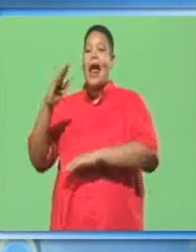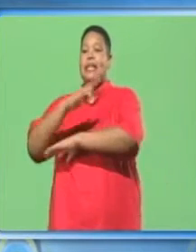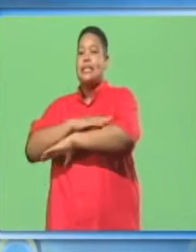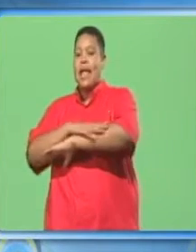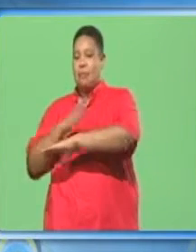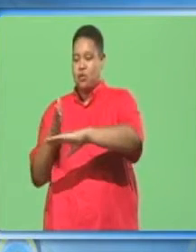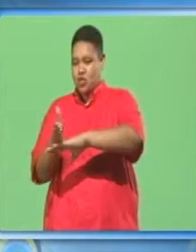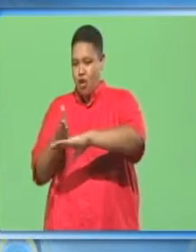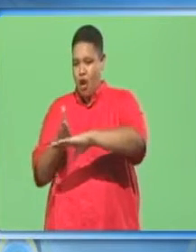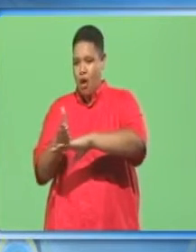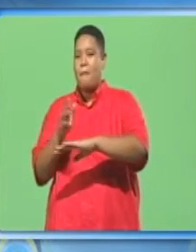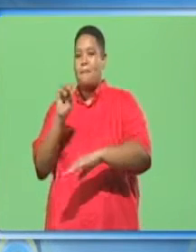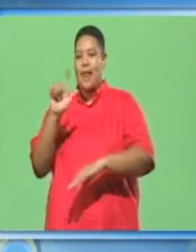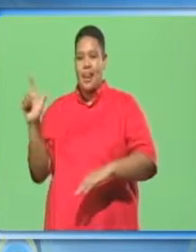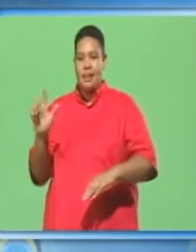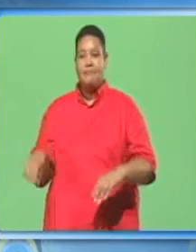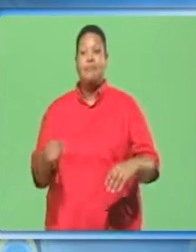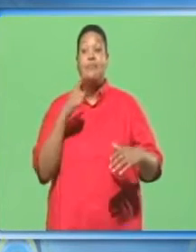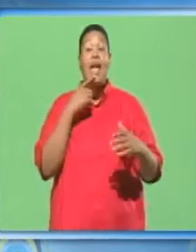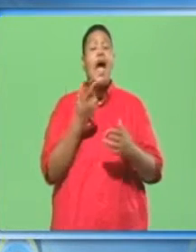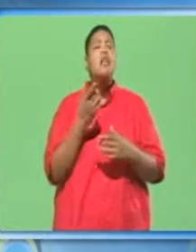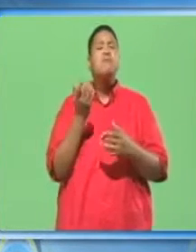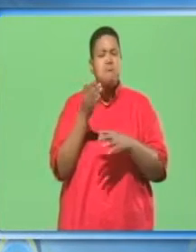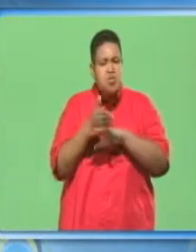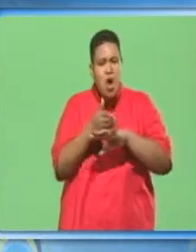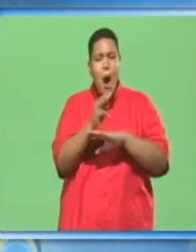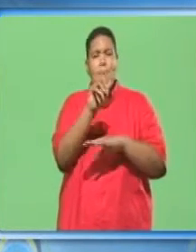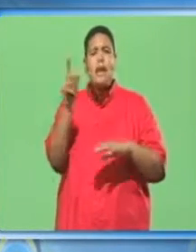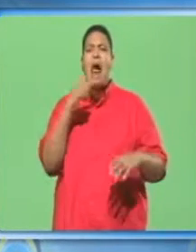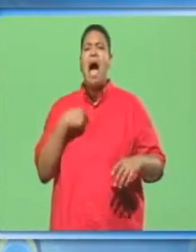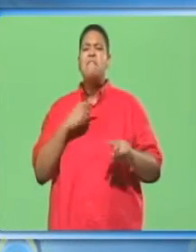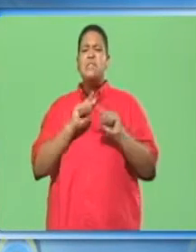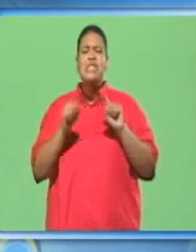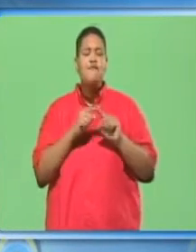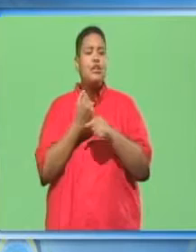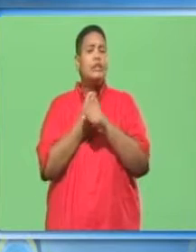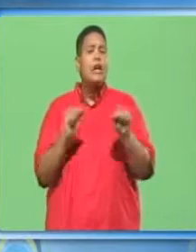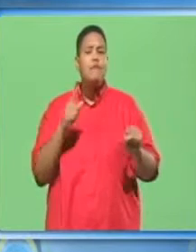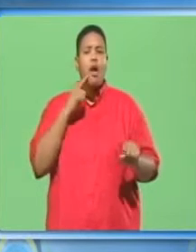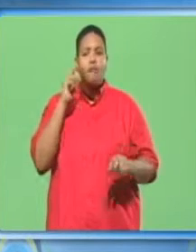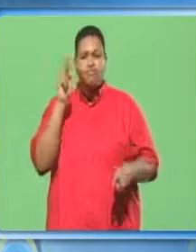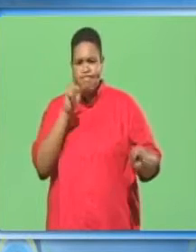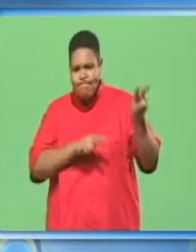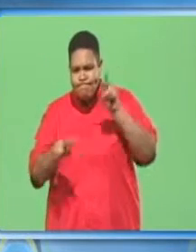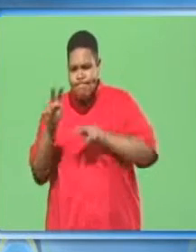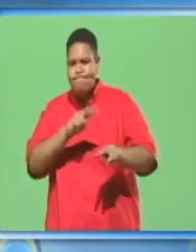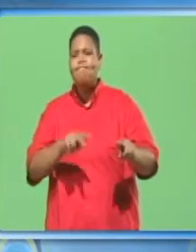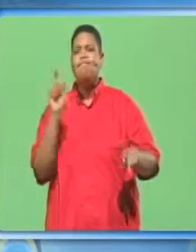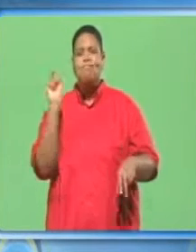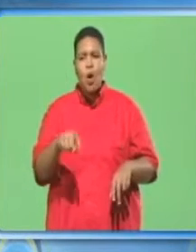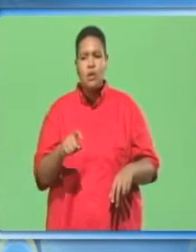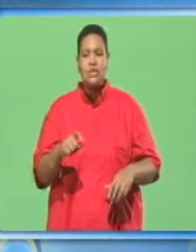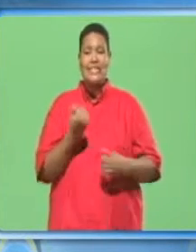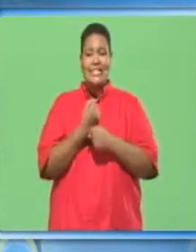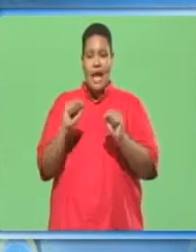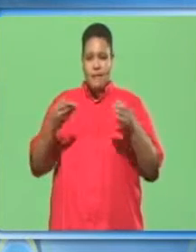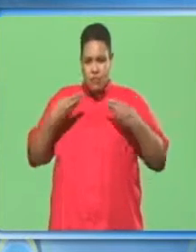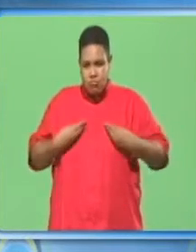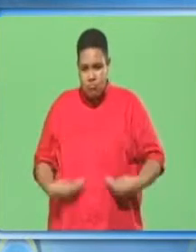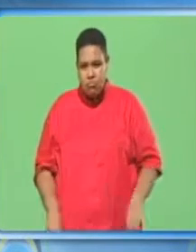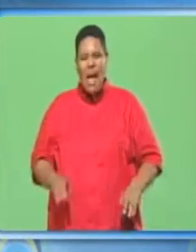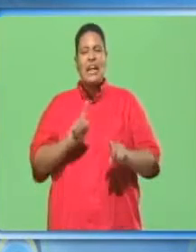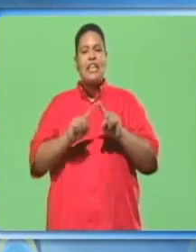sawmill. At the sawmill, the following safety measures are to be considered. Safety gears and tips.